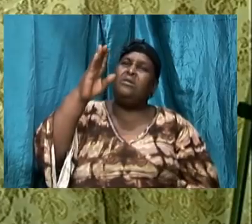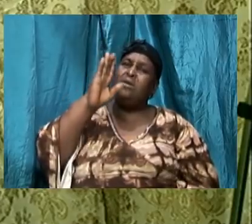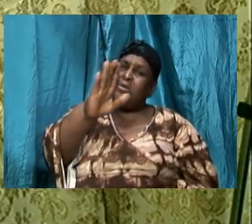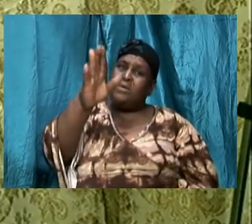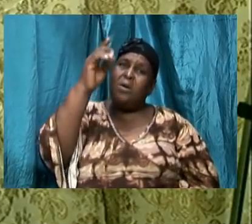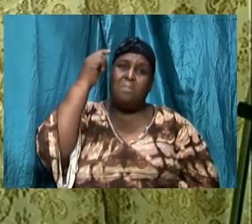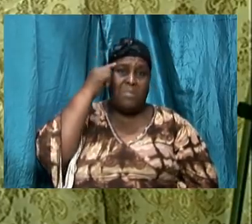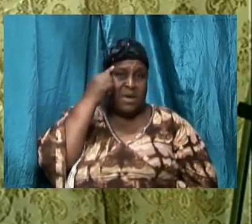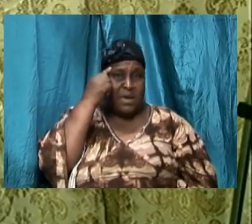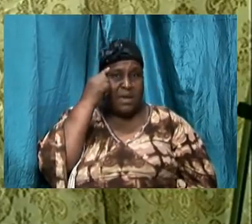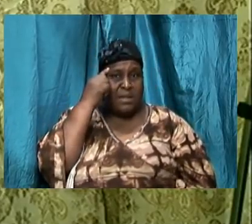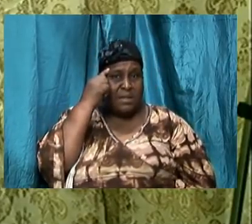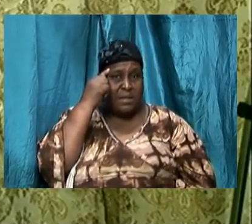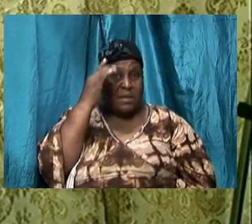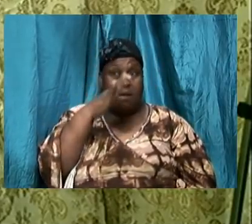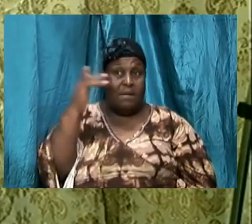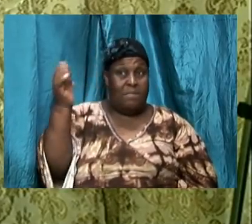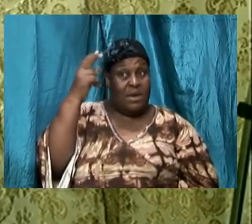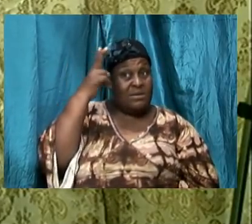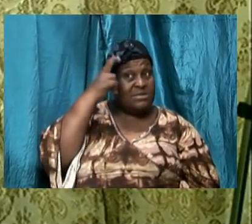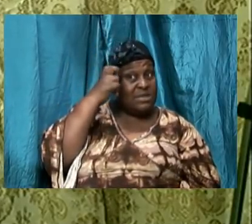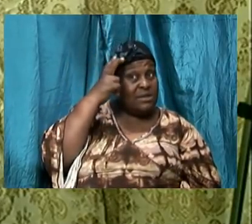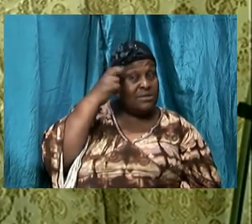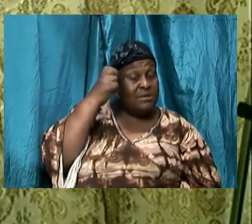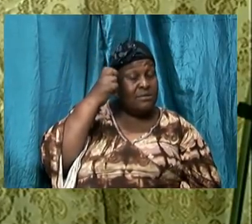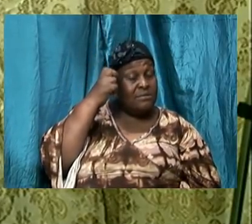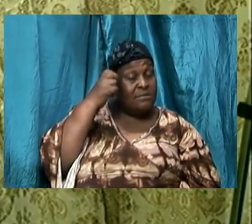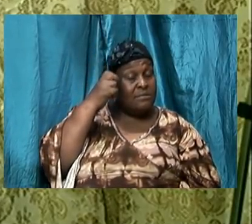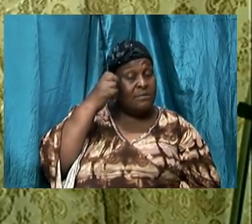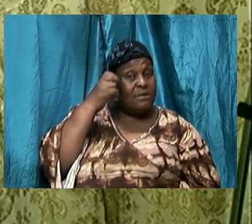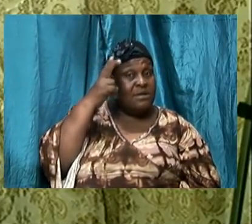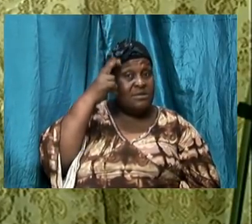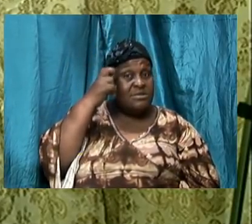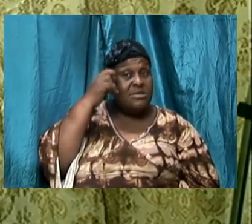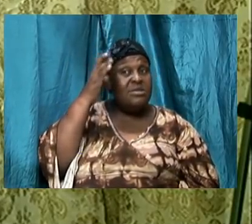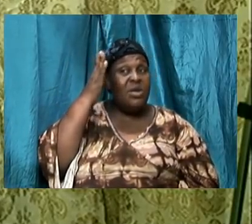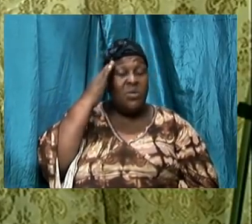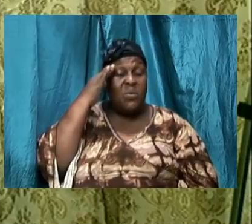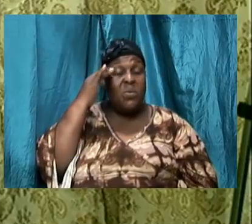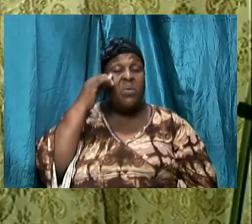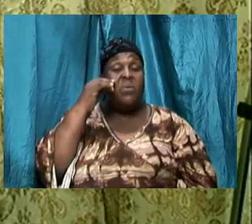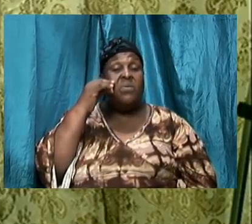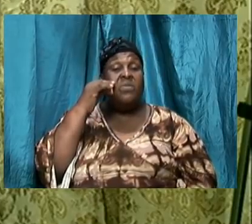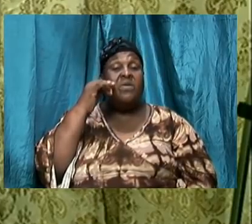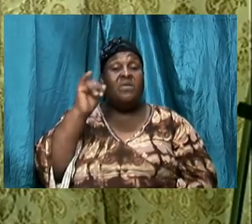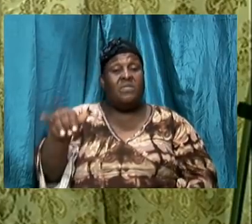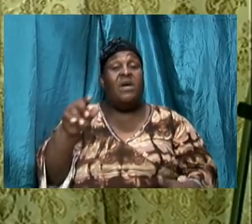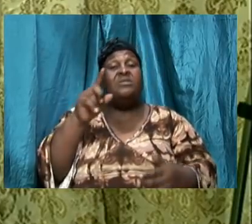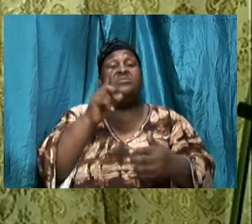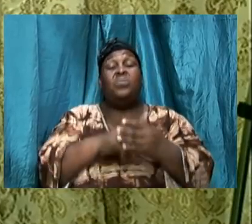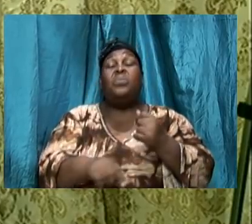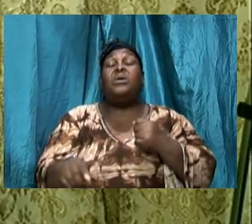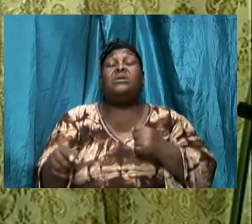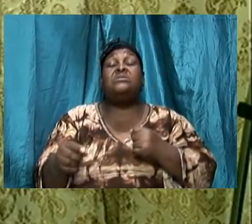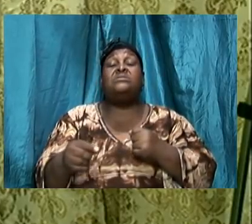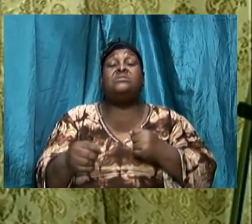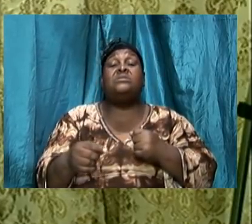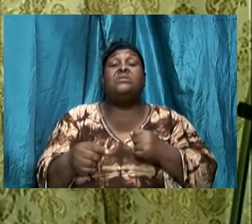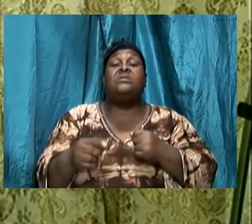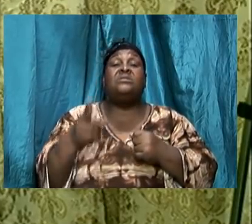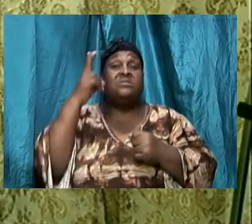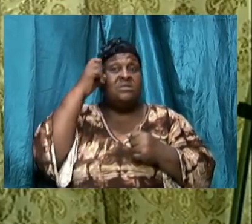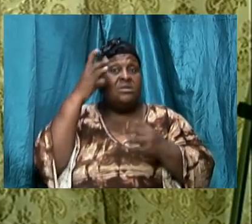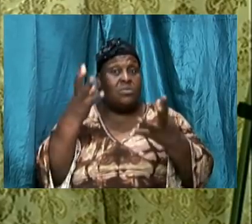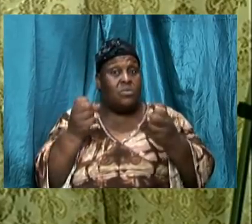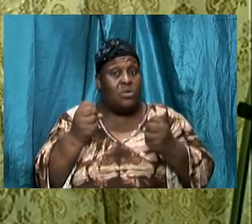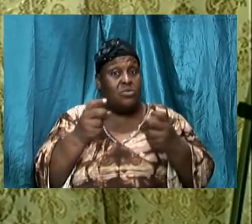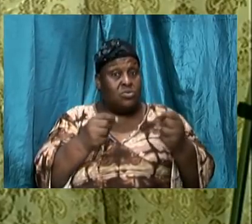that that is what controls you if he can control the mind and inject what he want to inject there and he will allow that mind